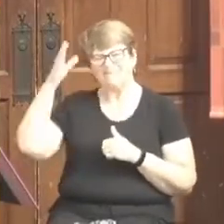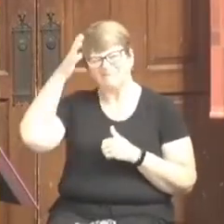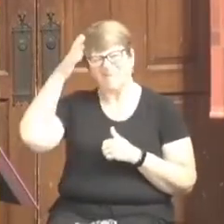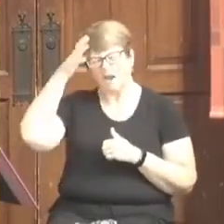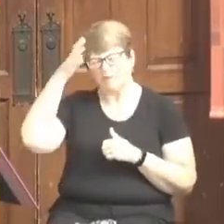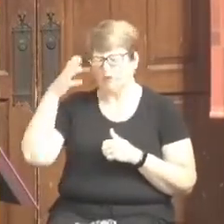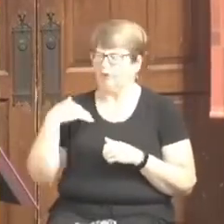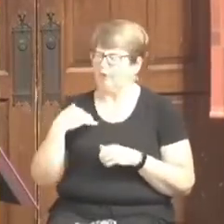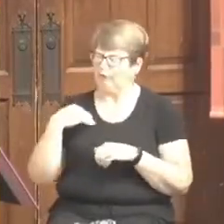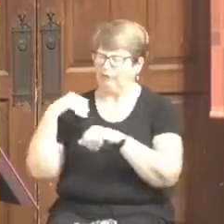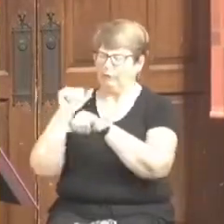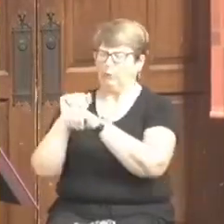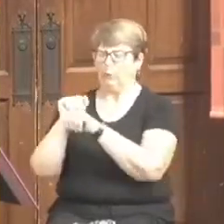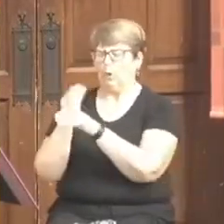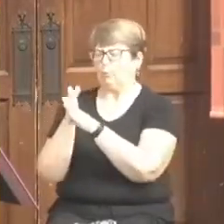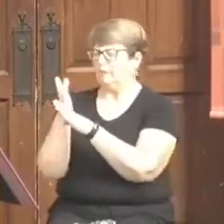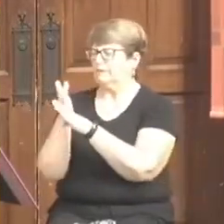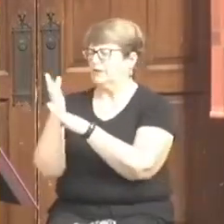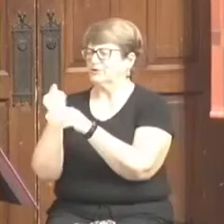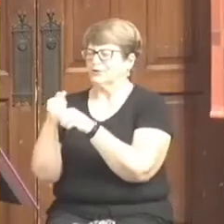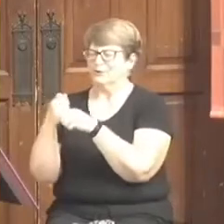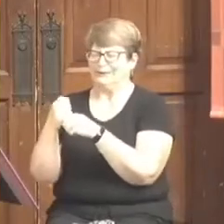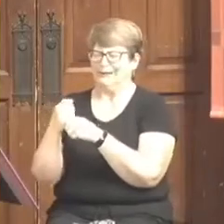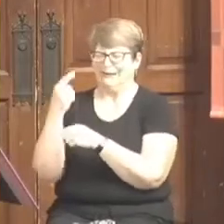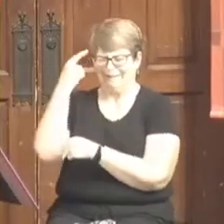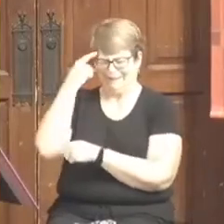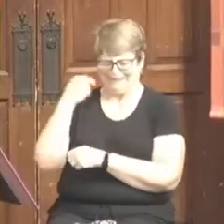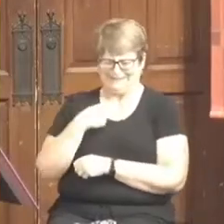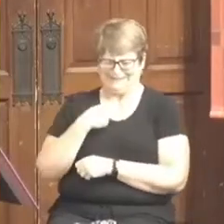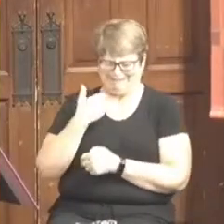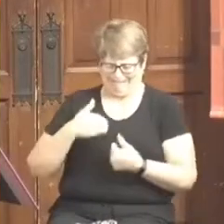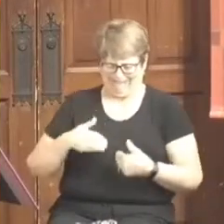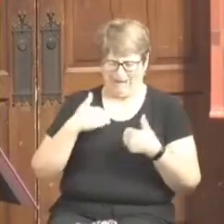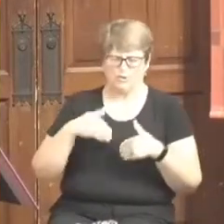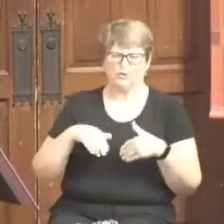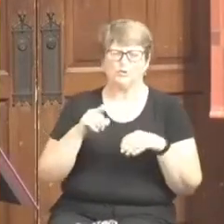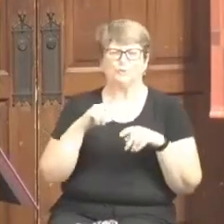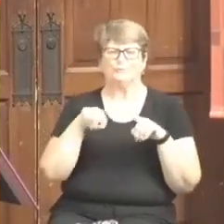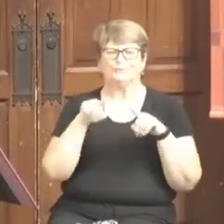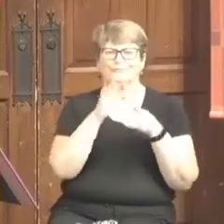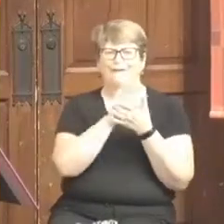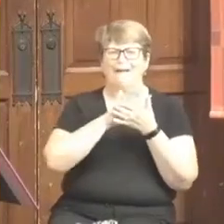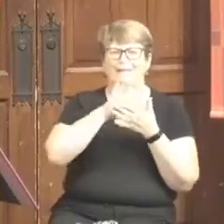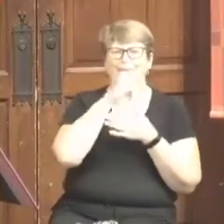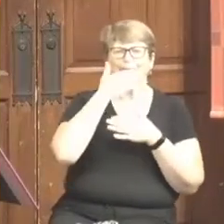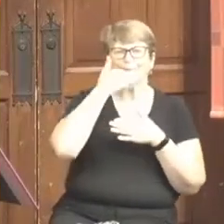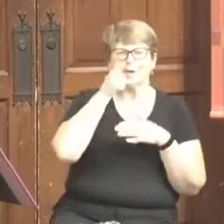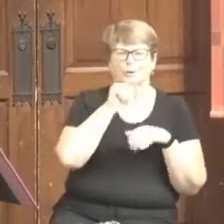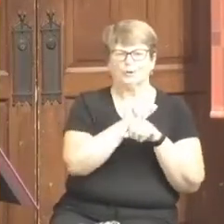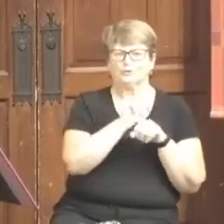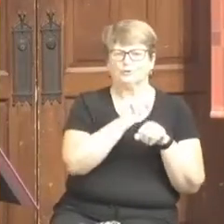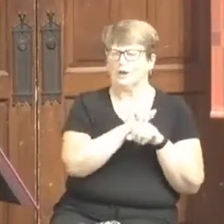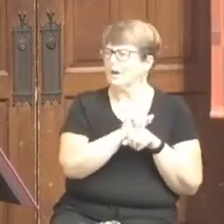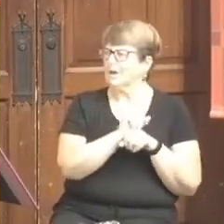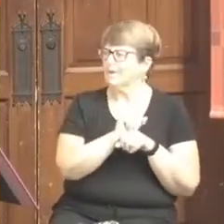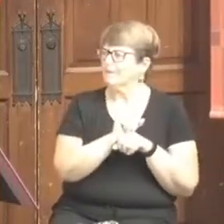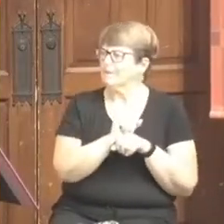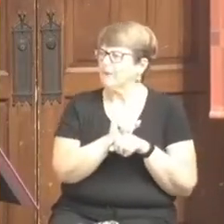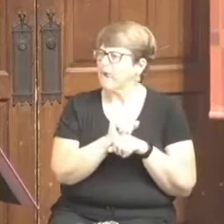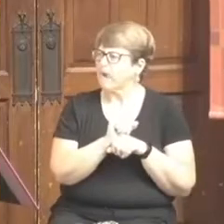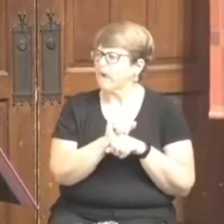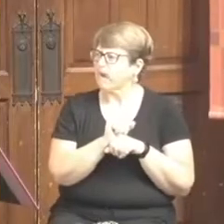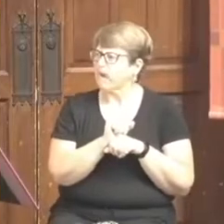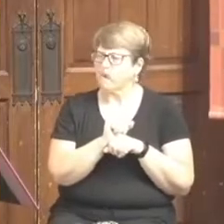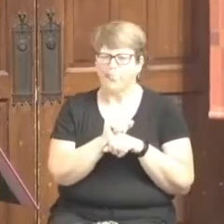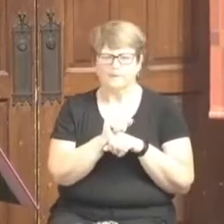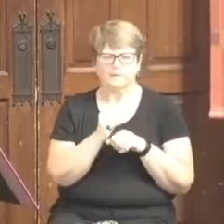company. And he thinks I should be doing more and I should be better. And he